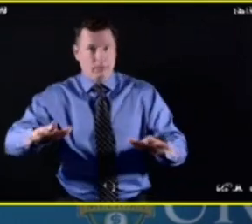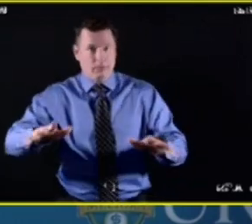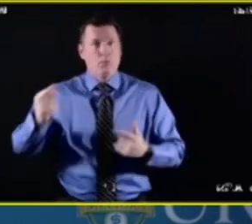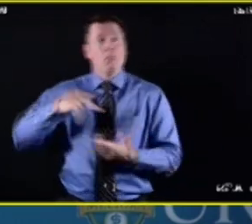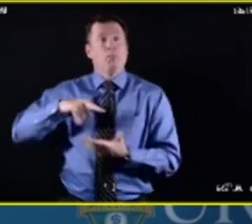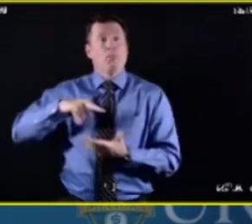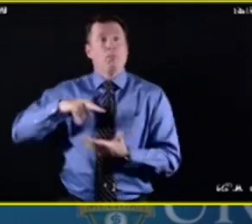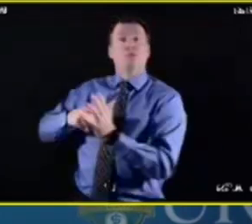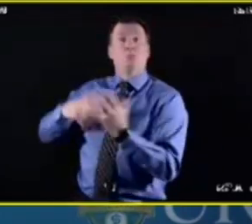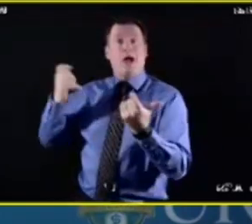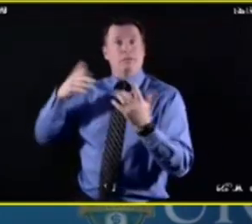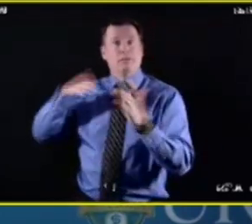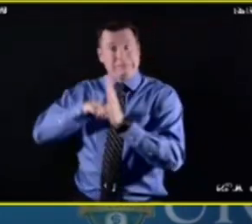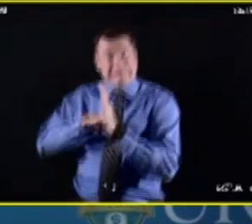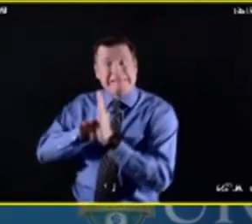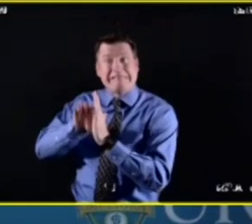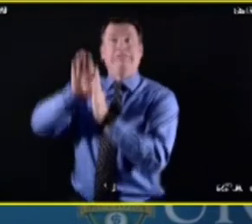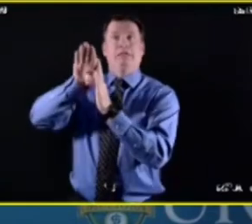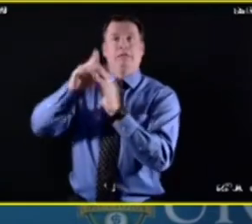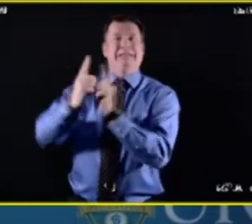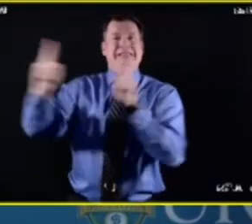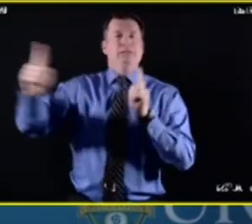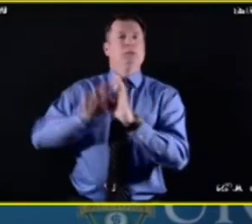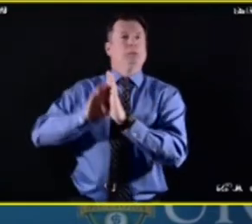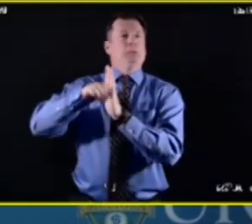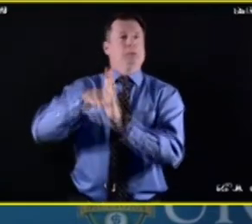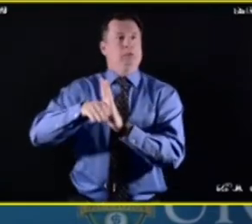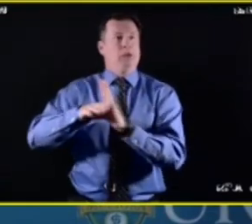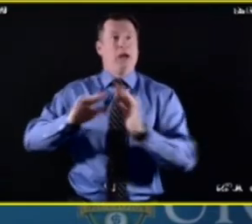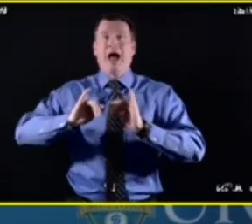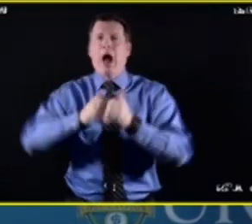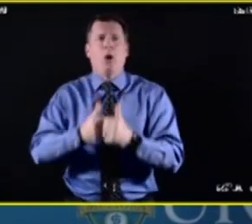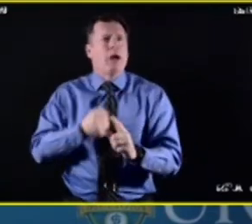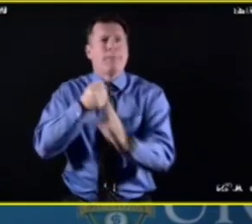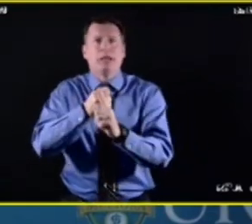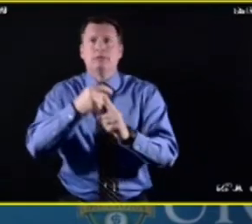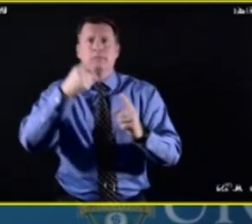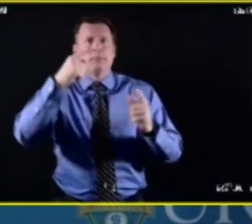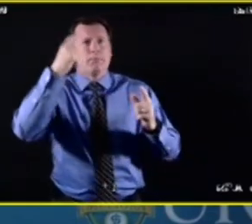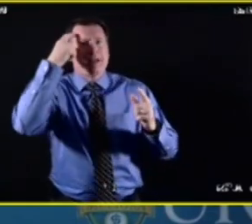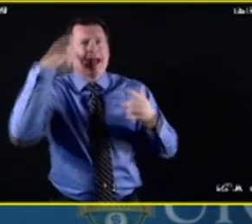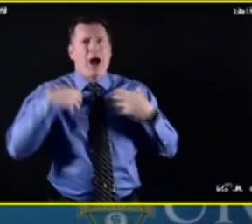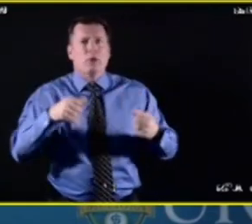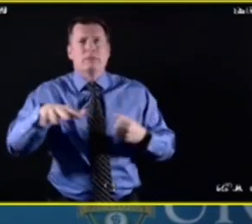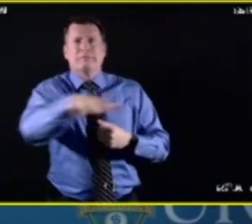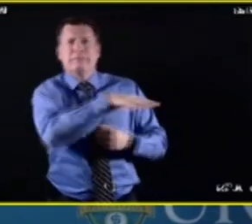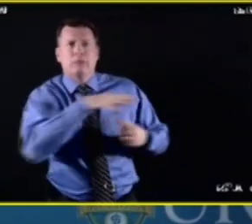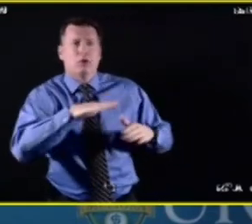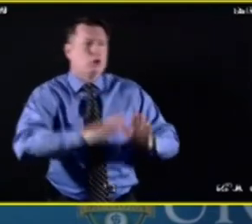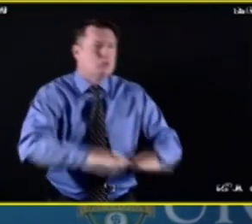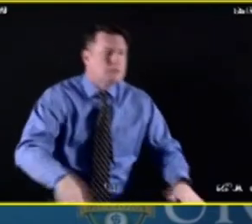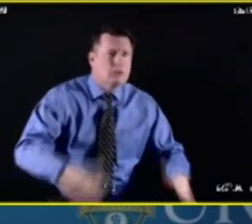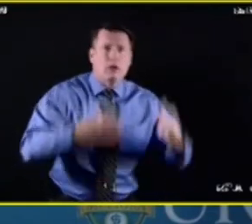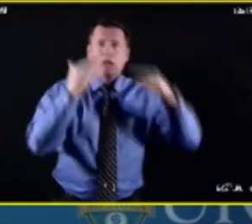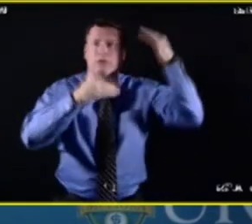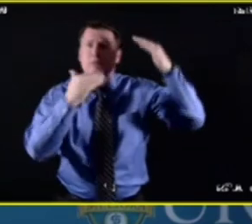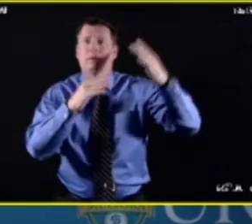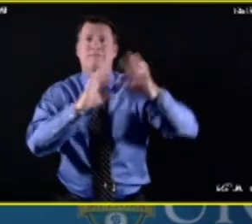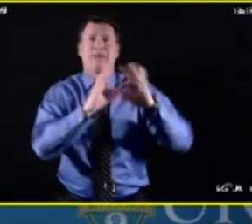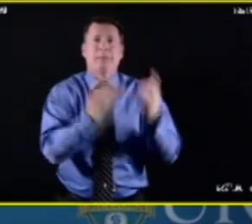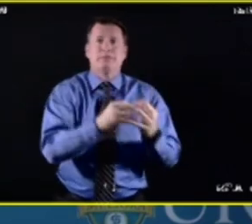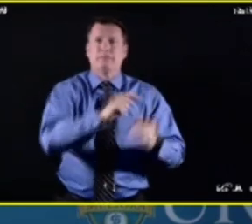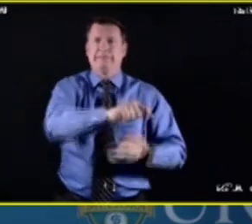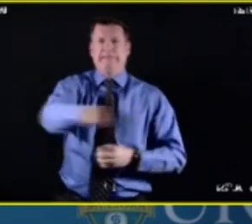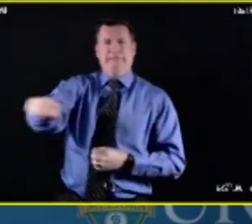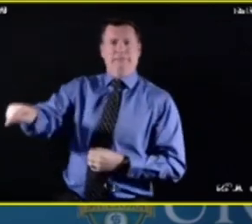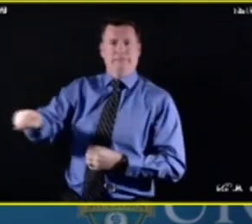impact on health as adults and children adopted this new normal in their lives. Today we're joined by two experts from the UR